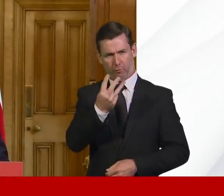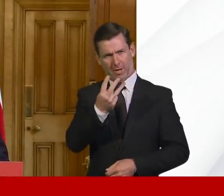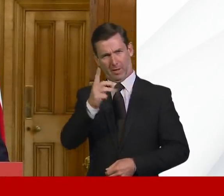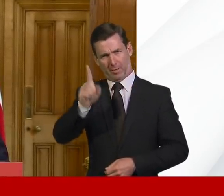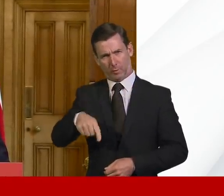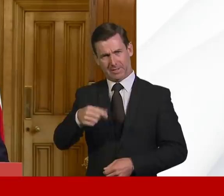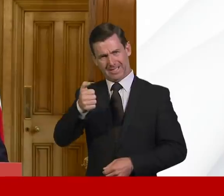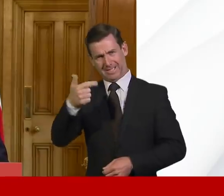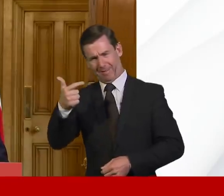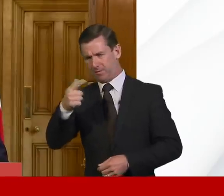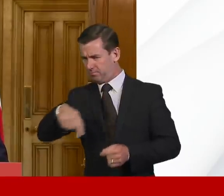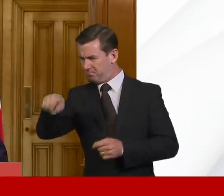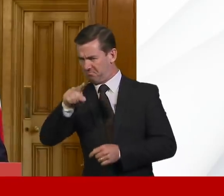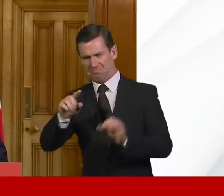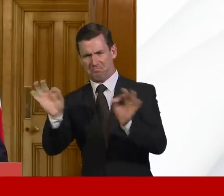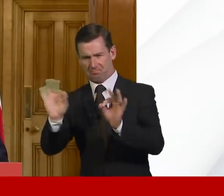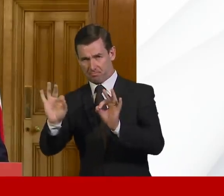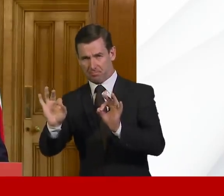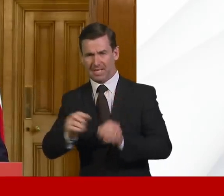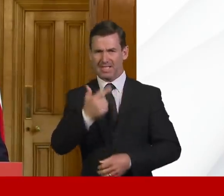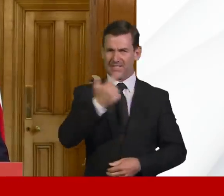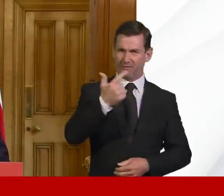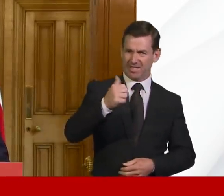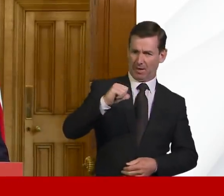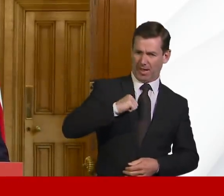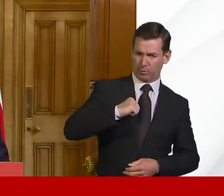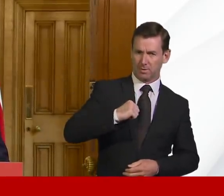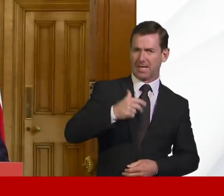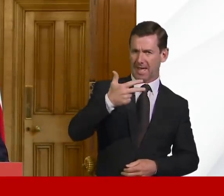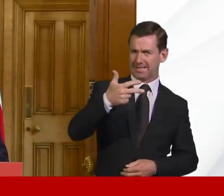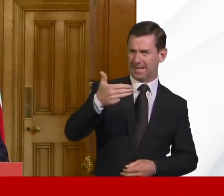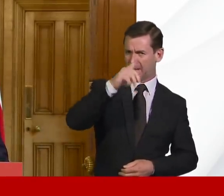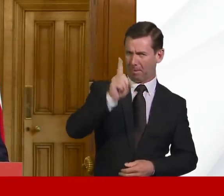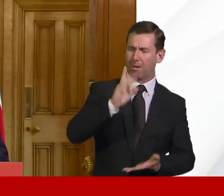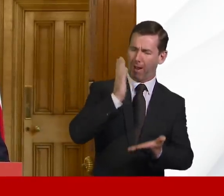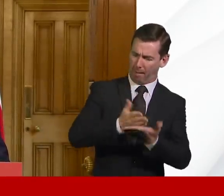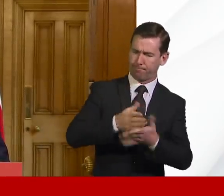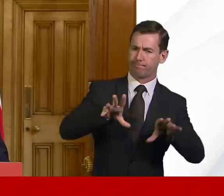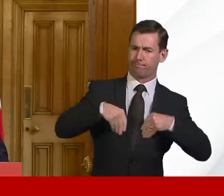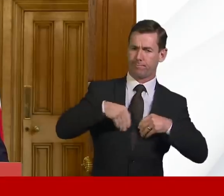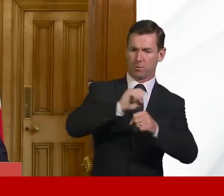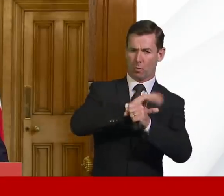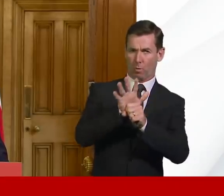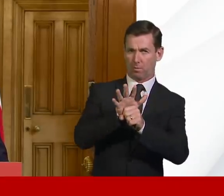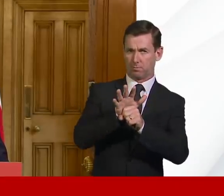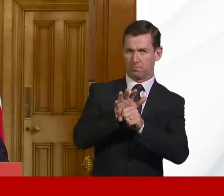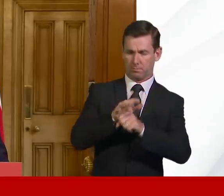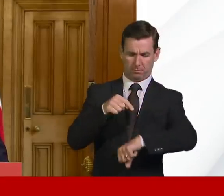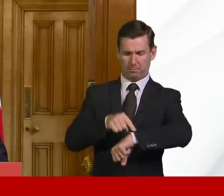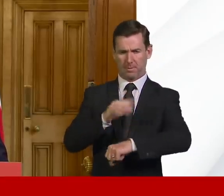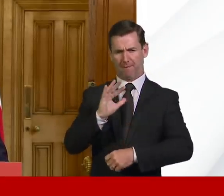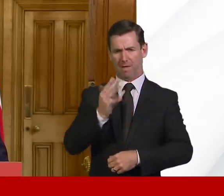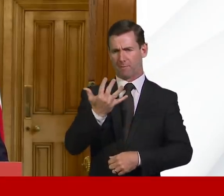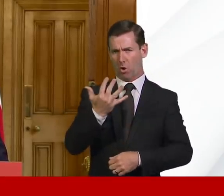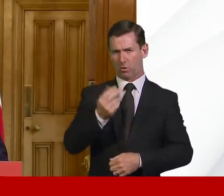confirmed negative and 17,089 were confirmed positive. As of 5 p.m. on the